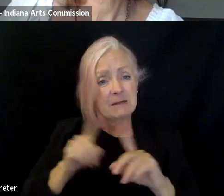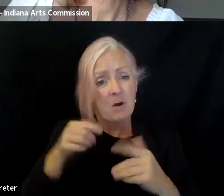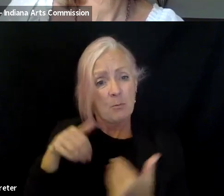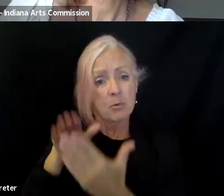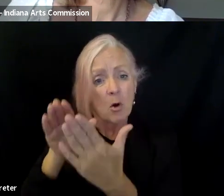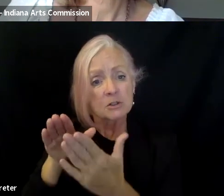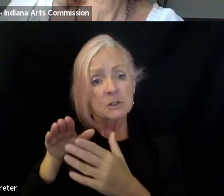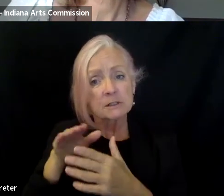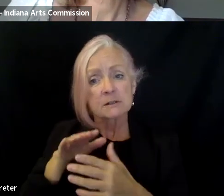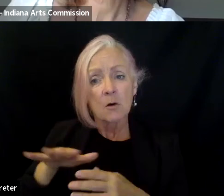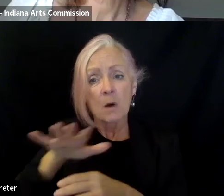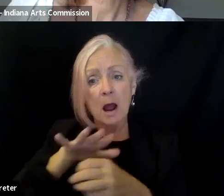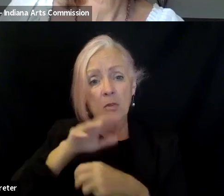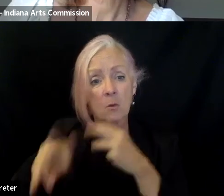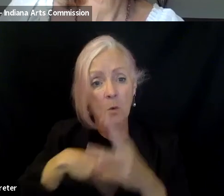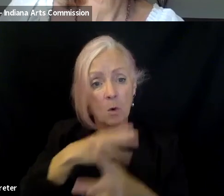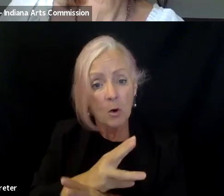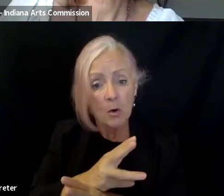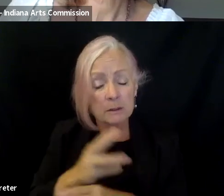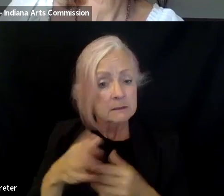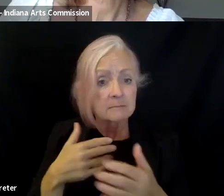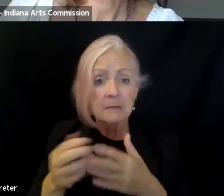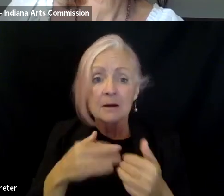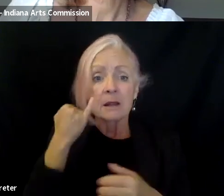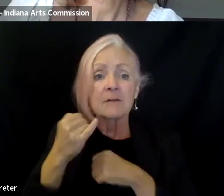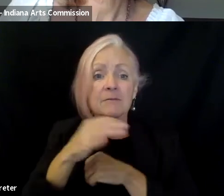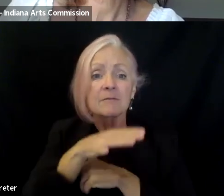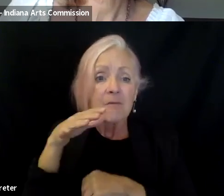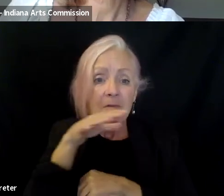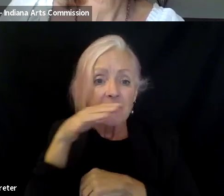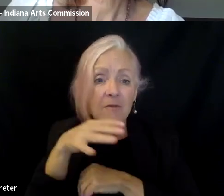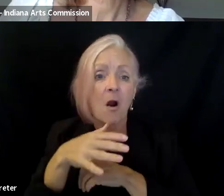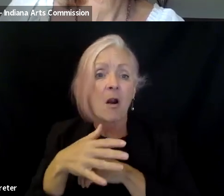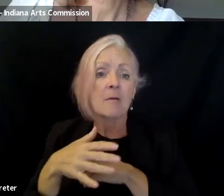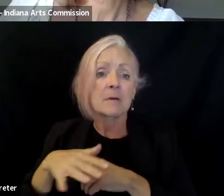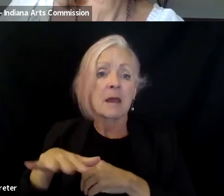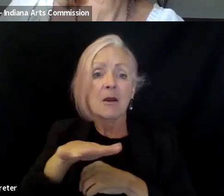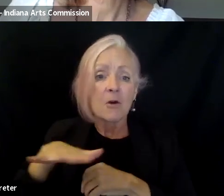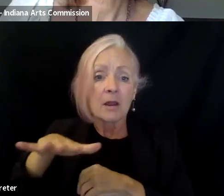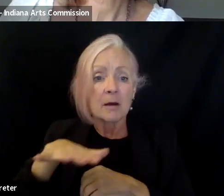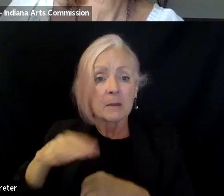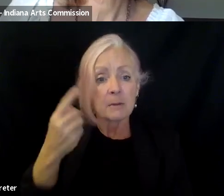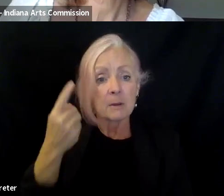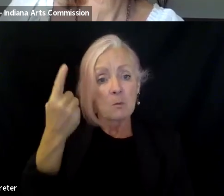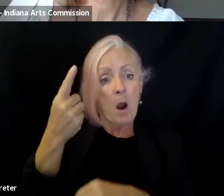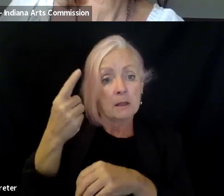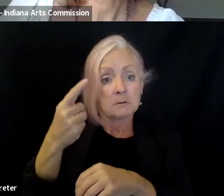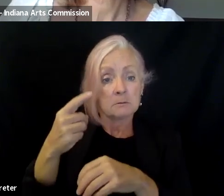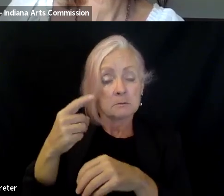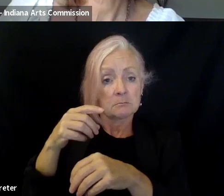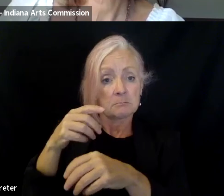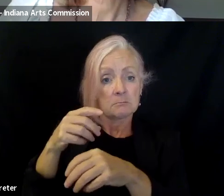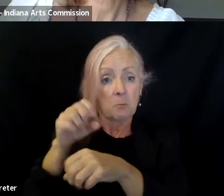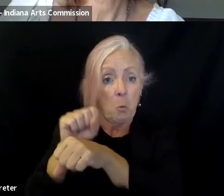if it might be that, um, in a very rural place, there could be, um, an employer somewhere in the area that